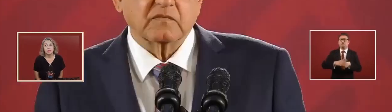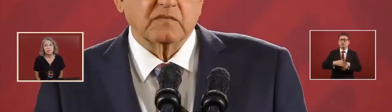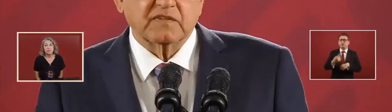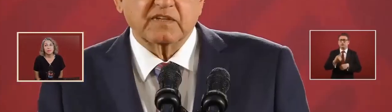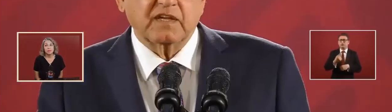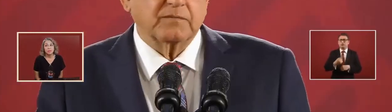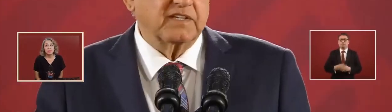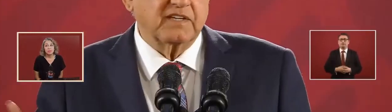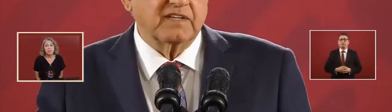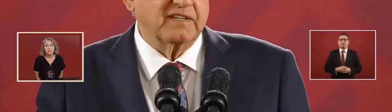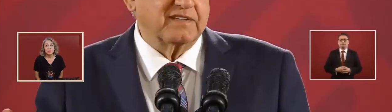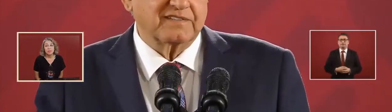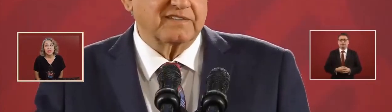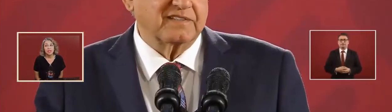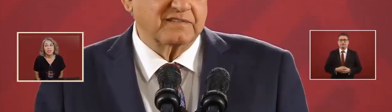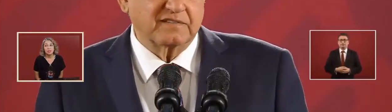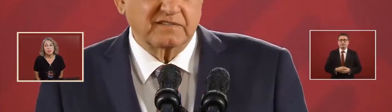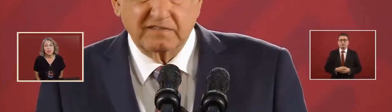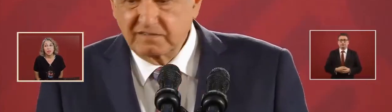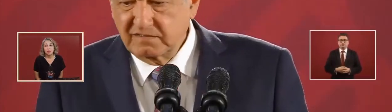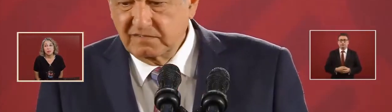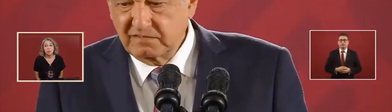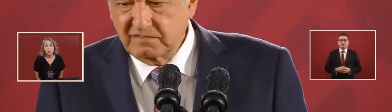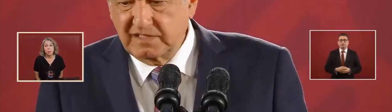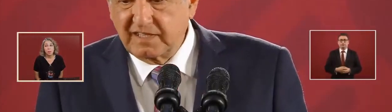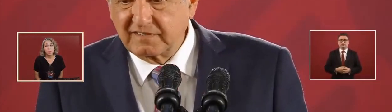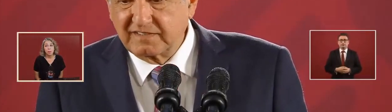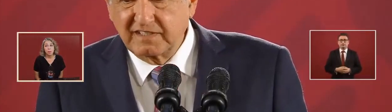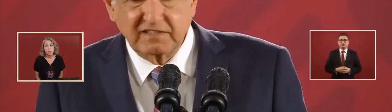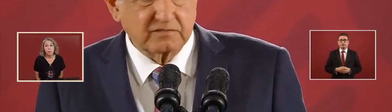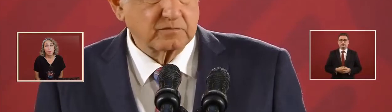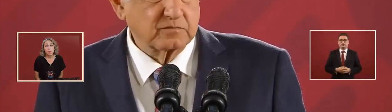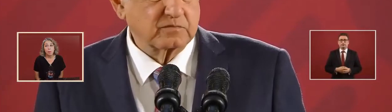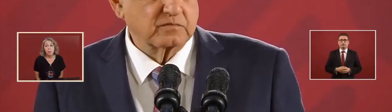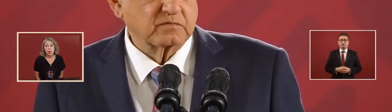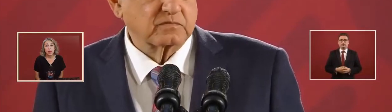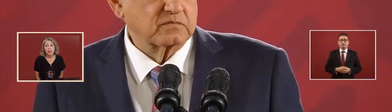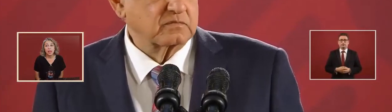this way, he leaves it without